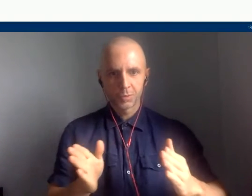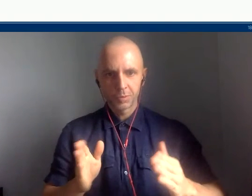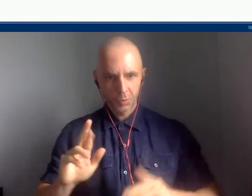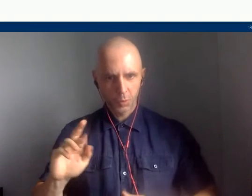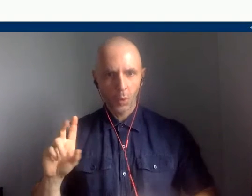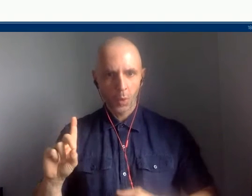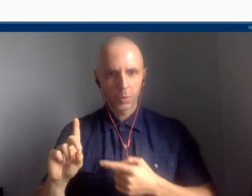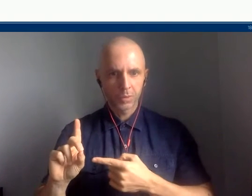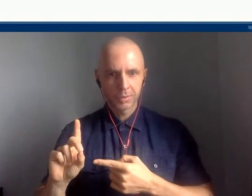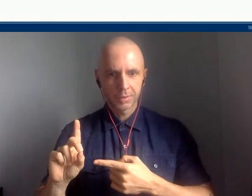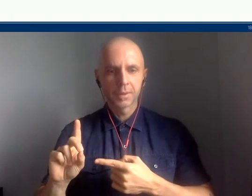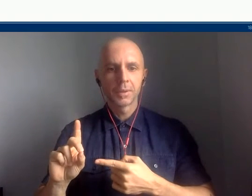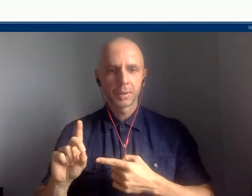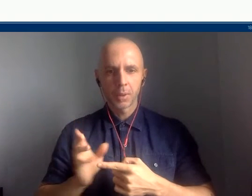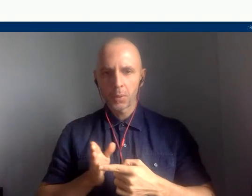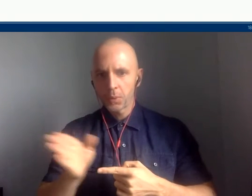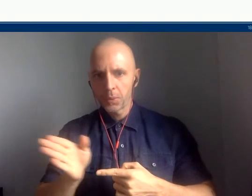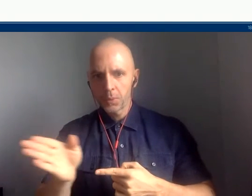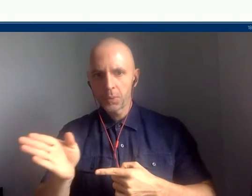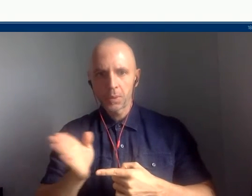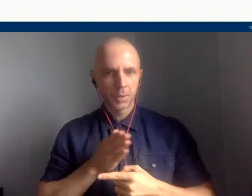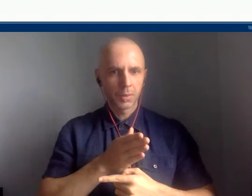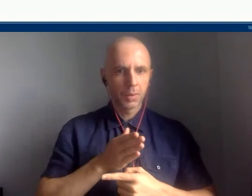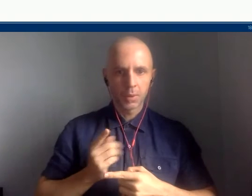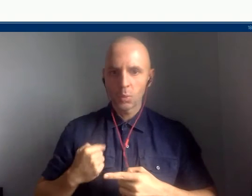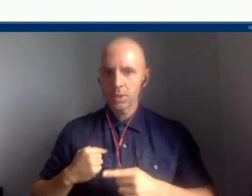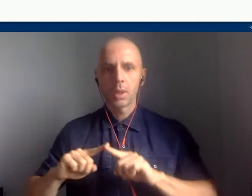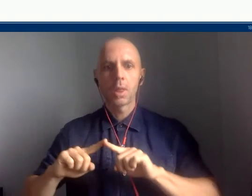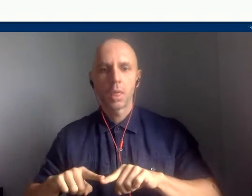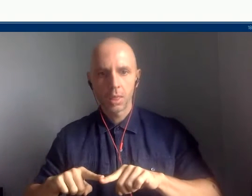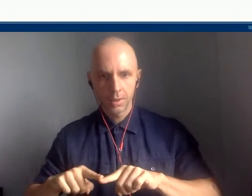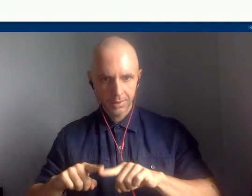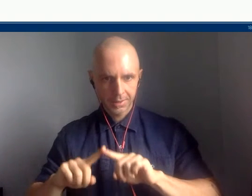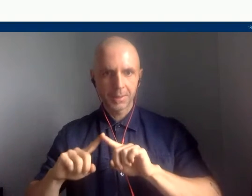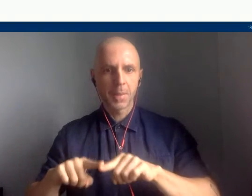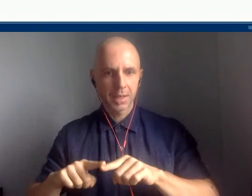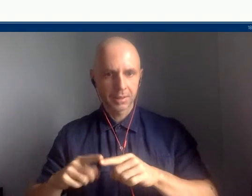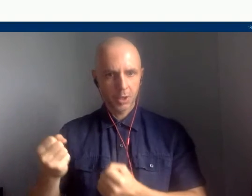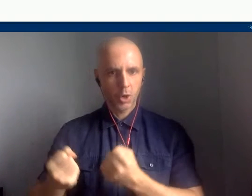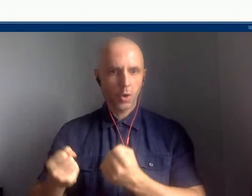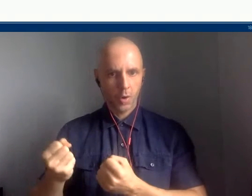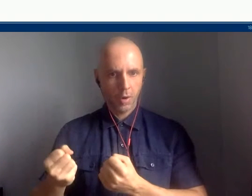I mentioned that the, I mentioned that the